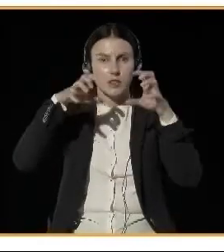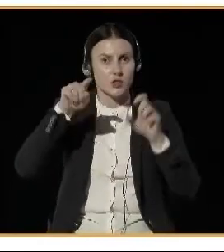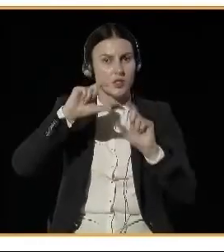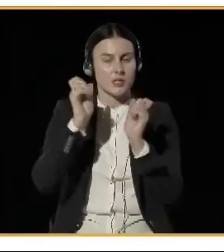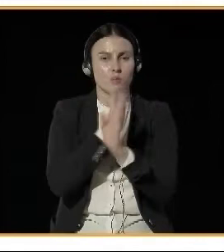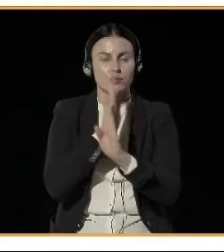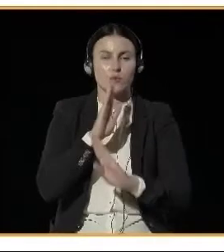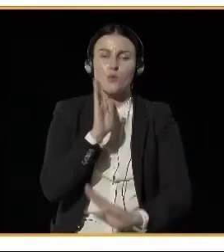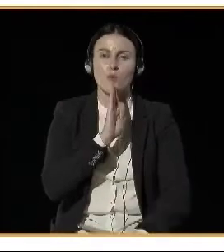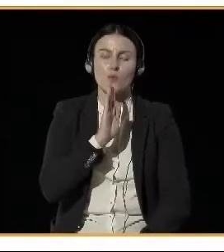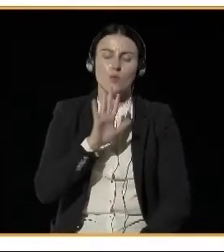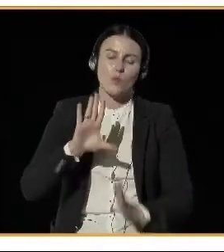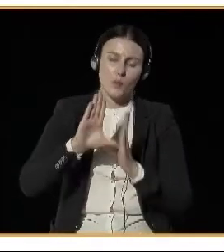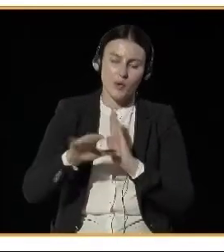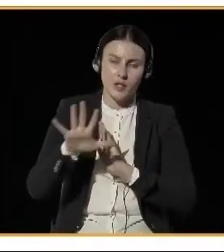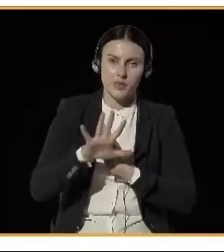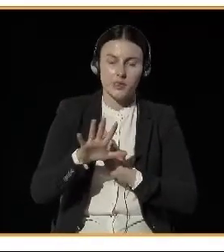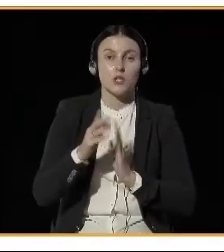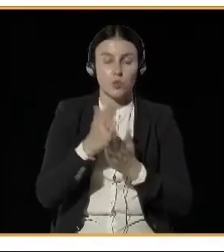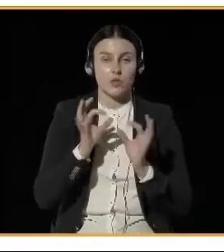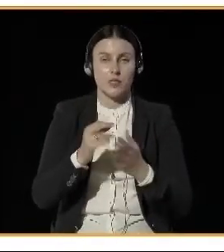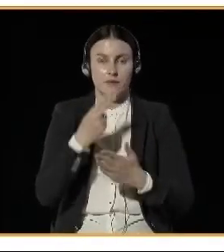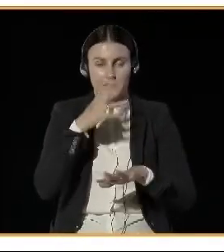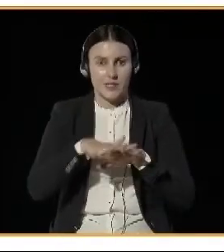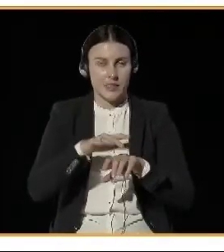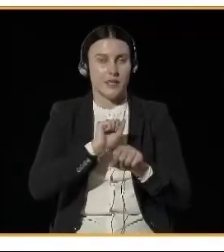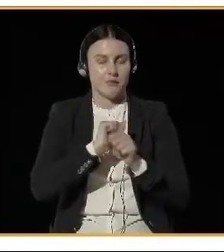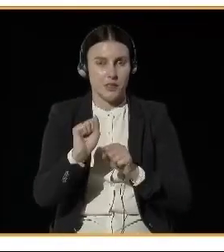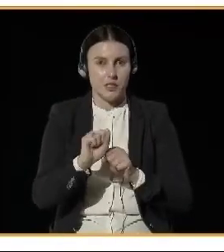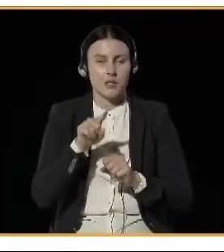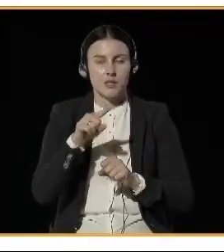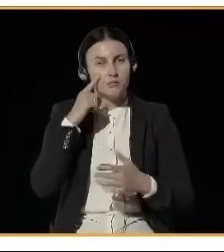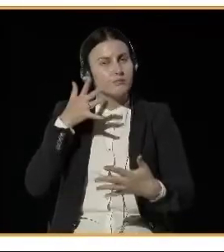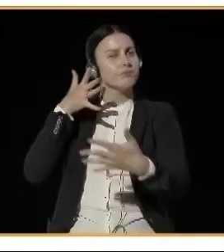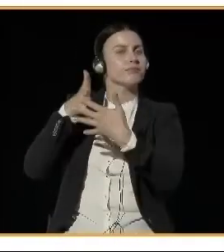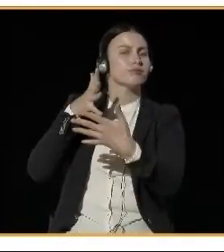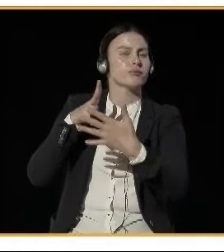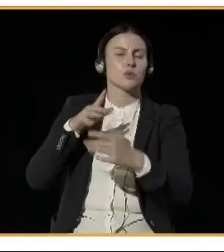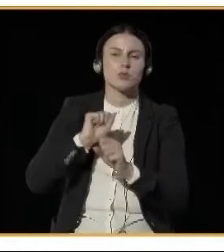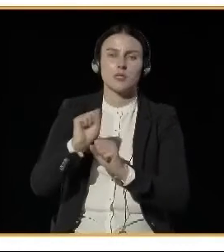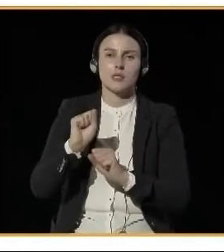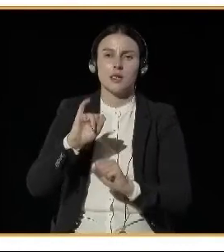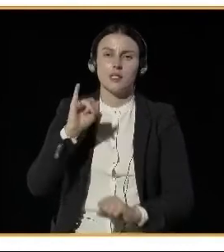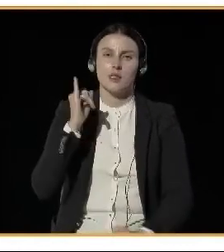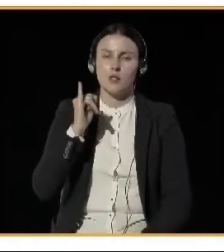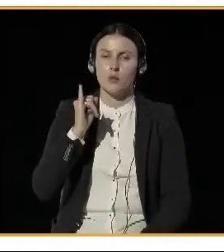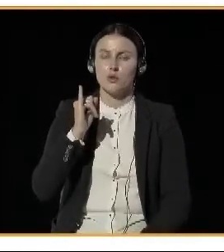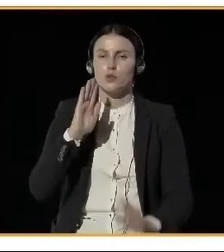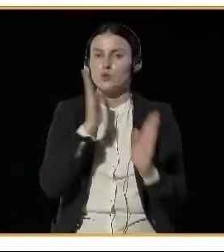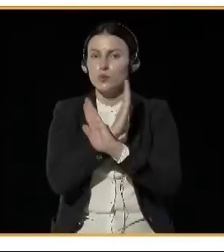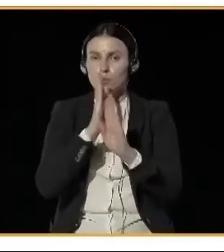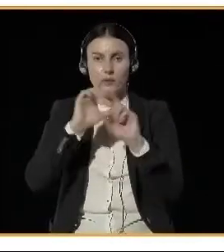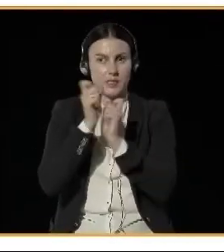The forecast covers all of Norway. So these forecasts are available then for the municipalities and